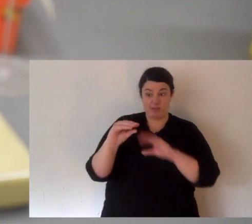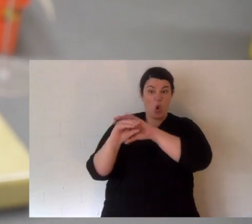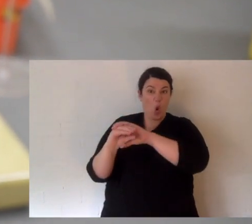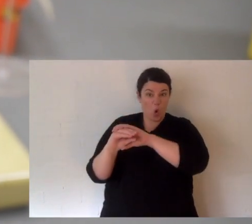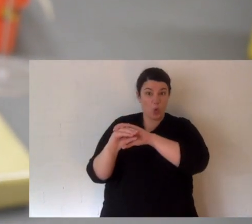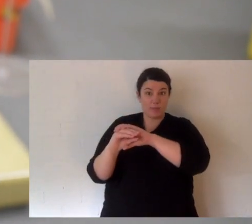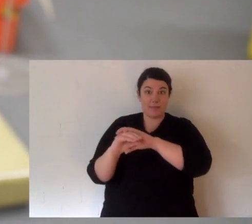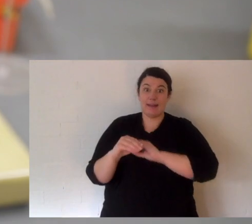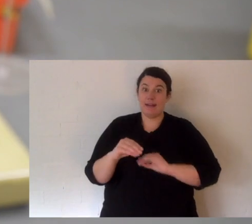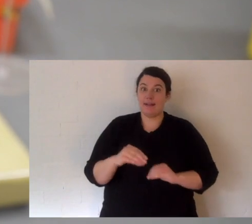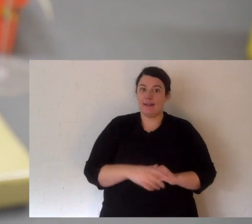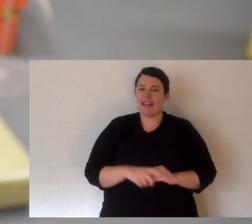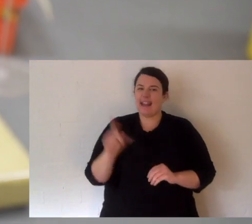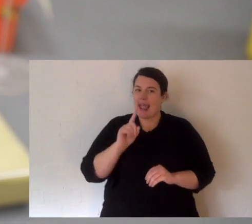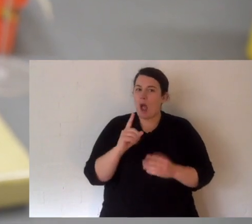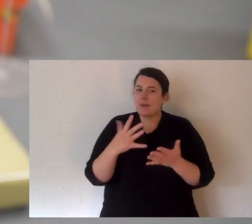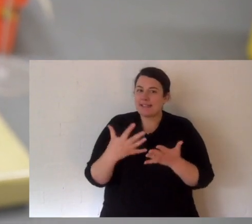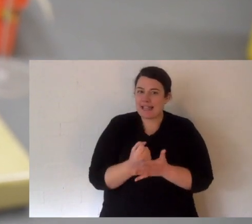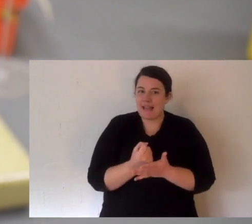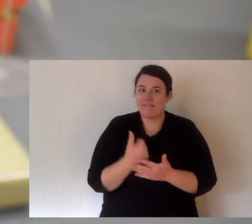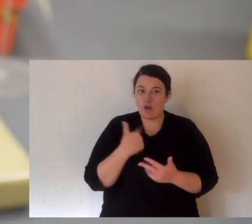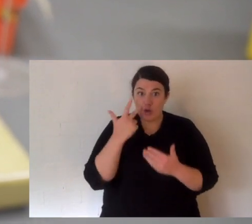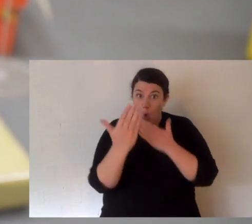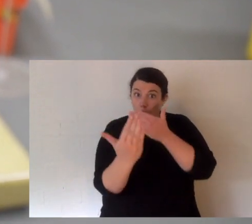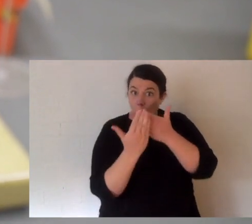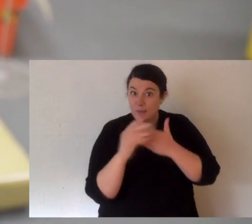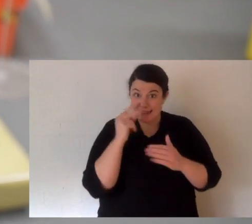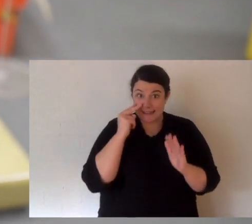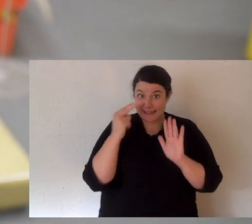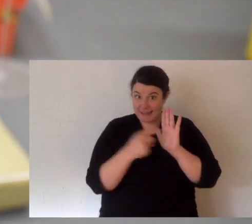in the bottom. That's probably enough to kill four of me.